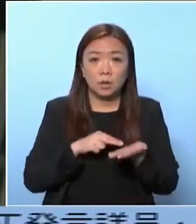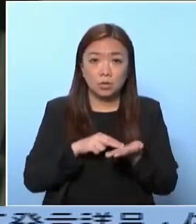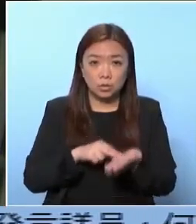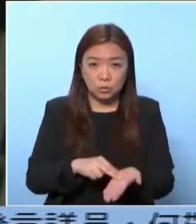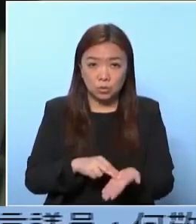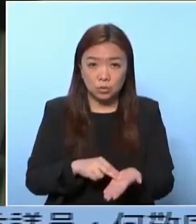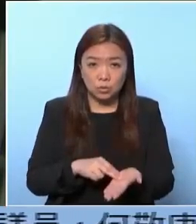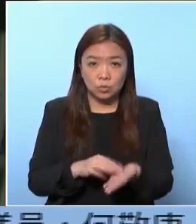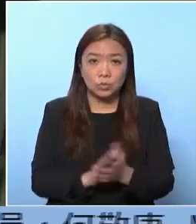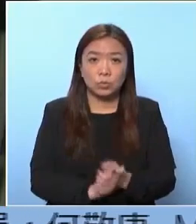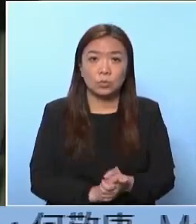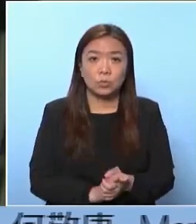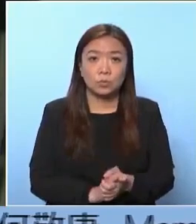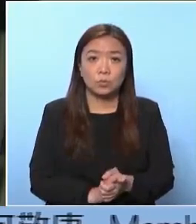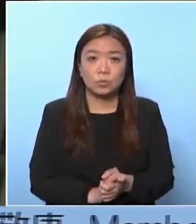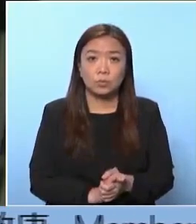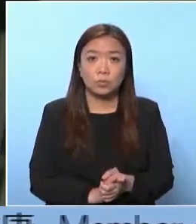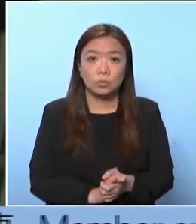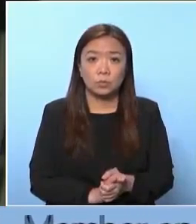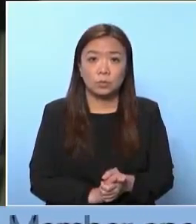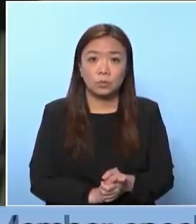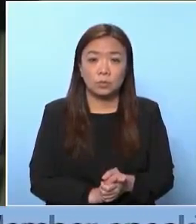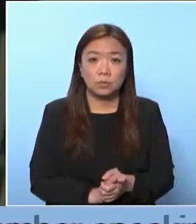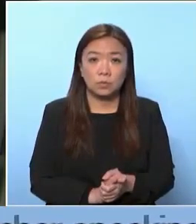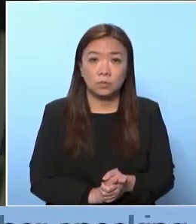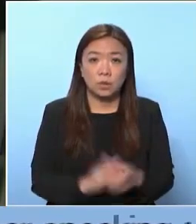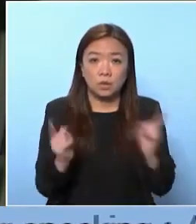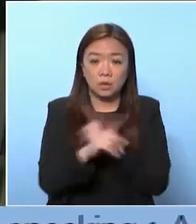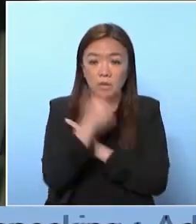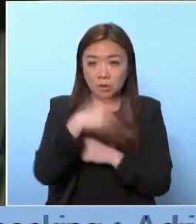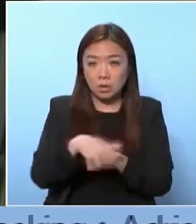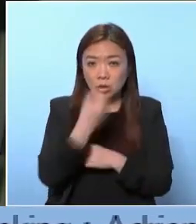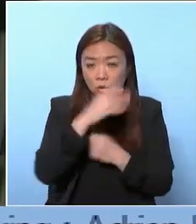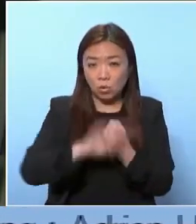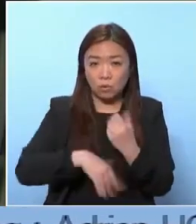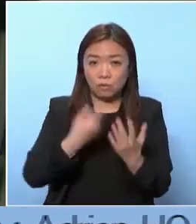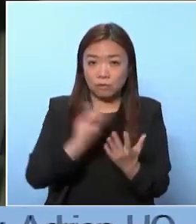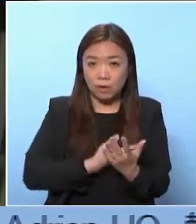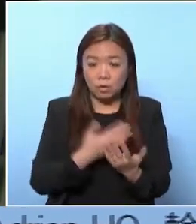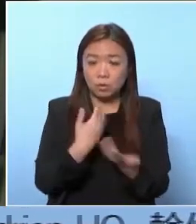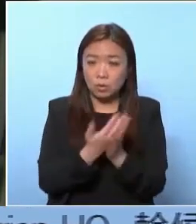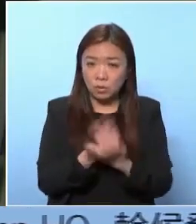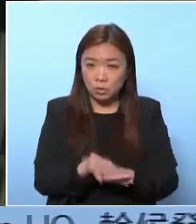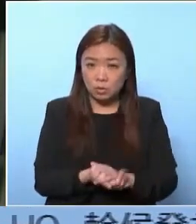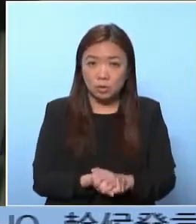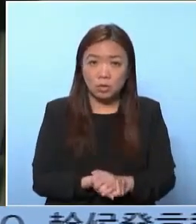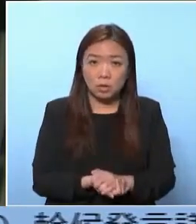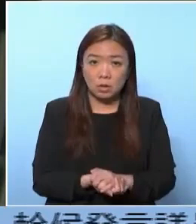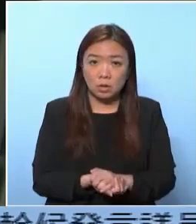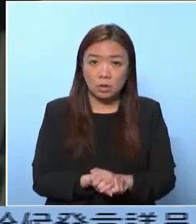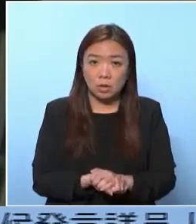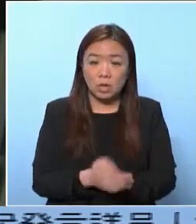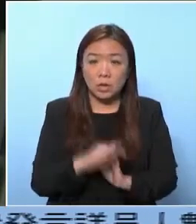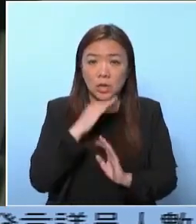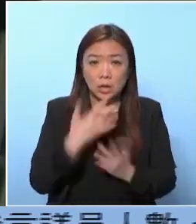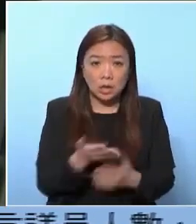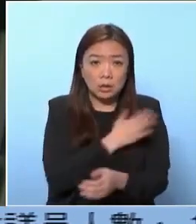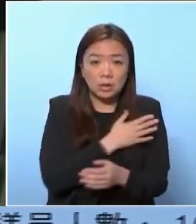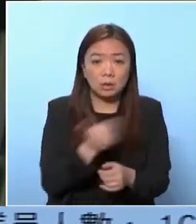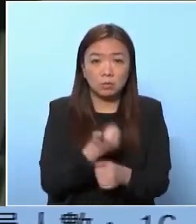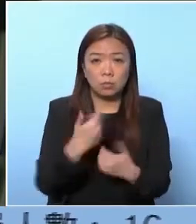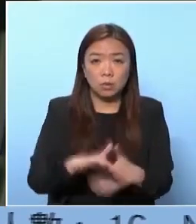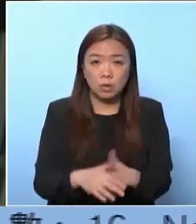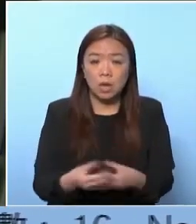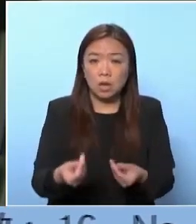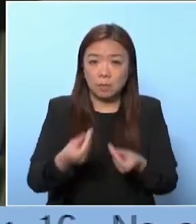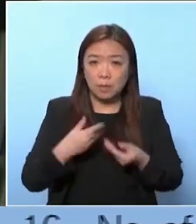Hong Kong SAR to meet national security imperatives is a crucial step toward ensuring that offenses-threatening national security